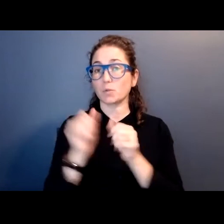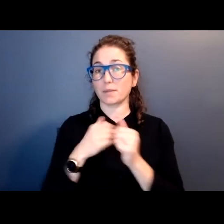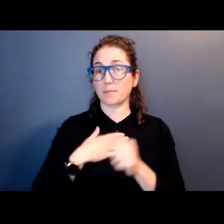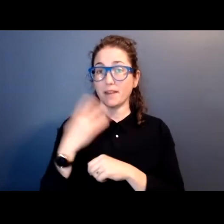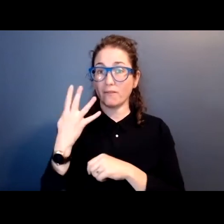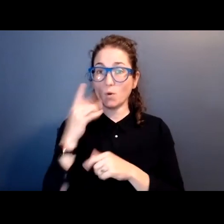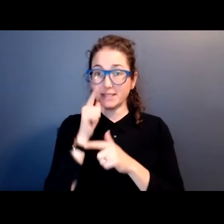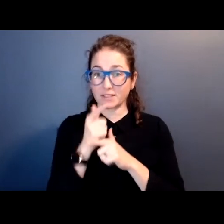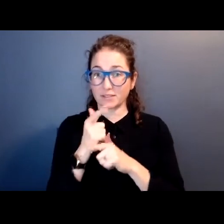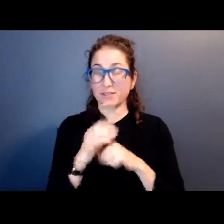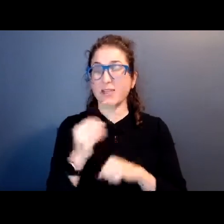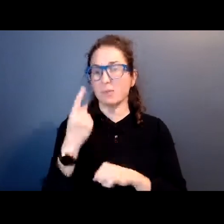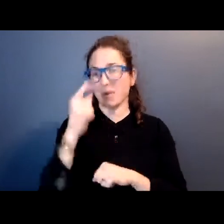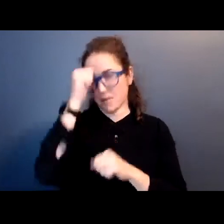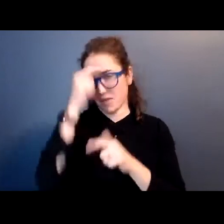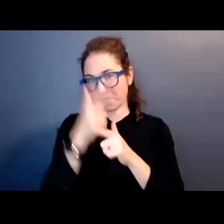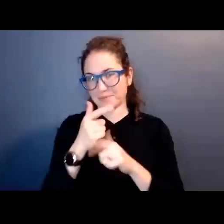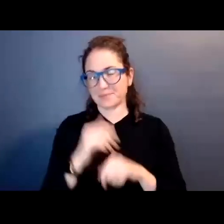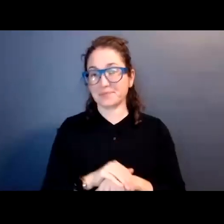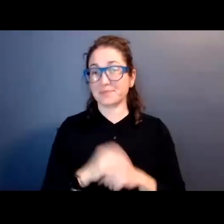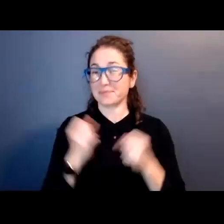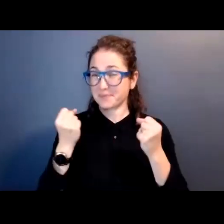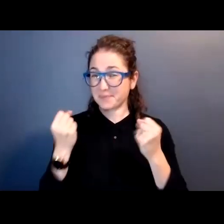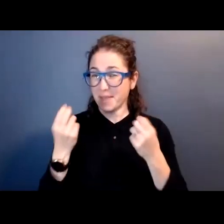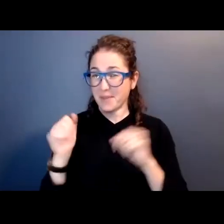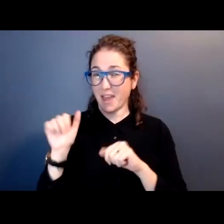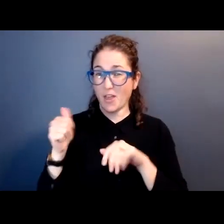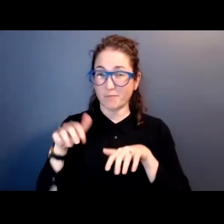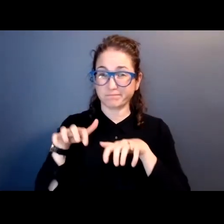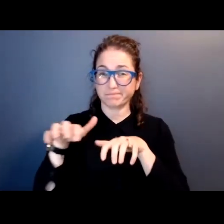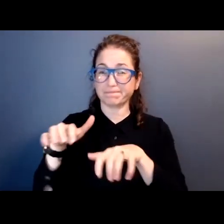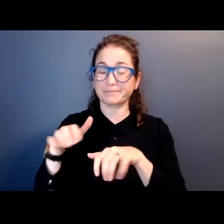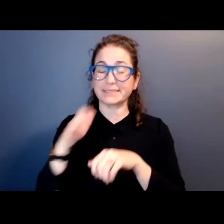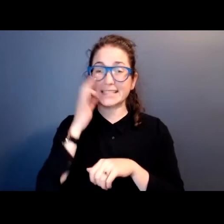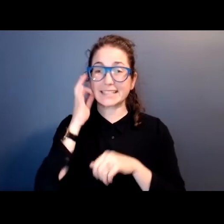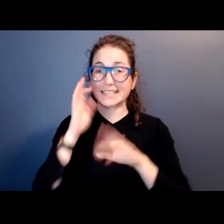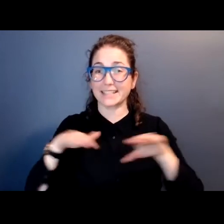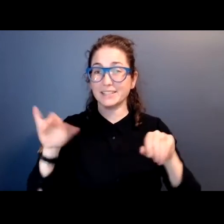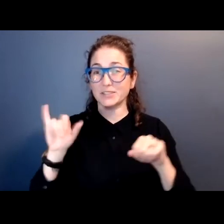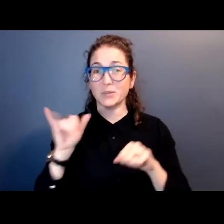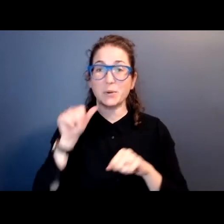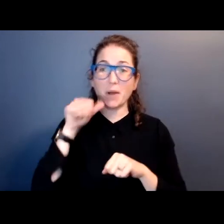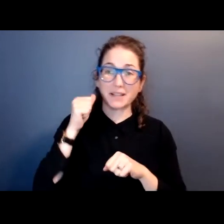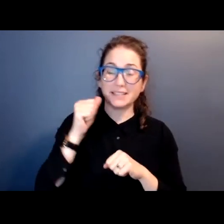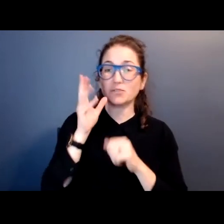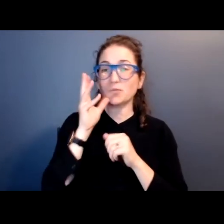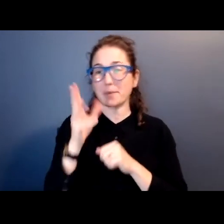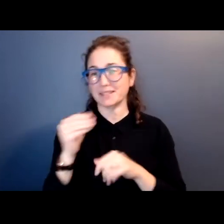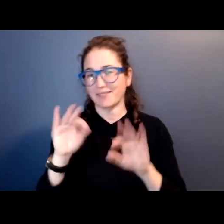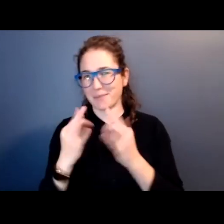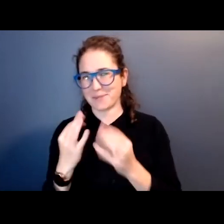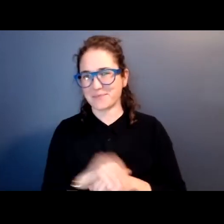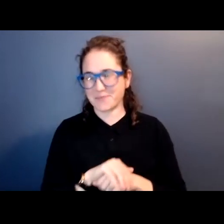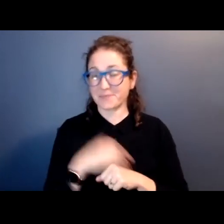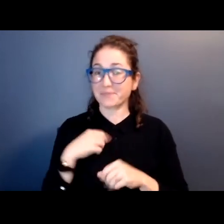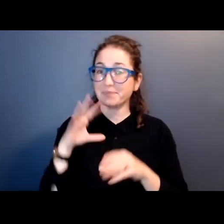and my one brother, and many, many, many other Indian kids, aunties, Grammys, and family. I belong